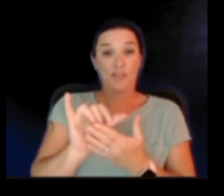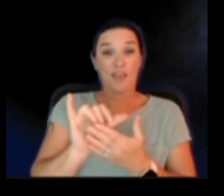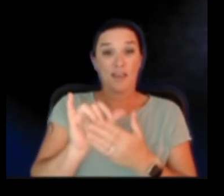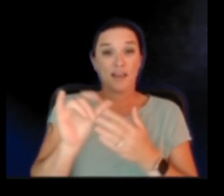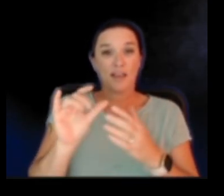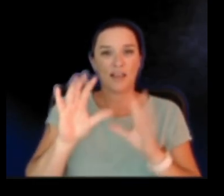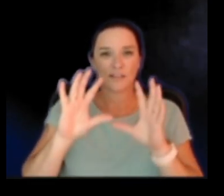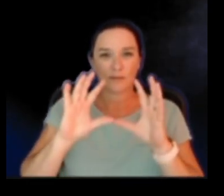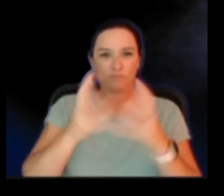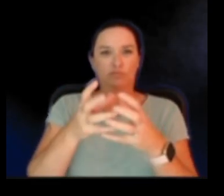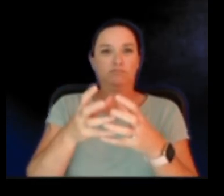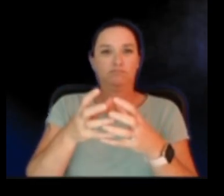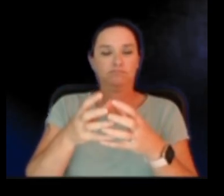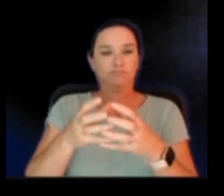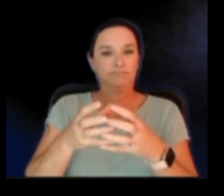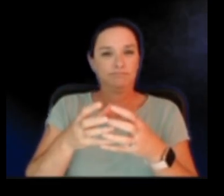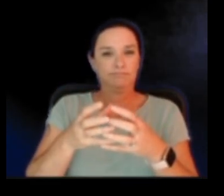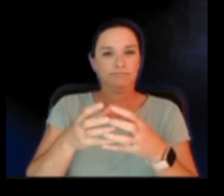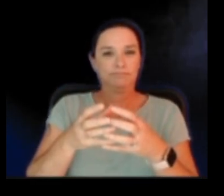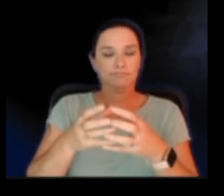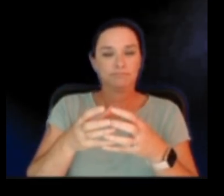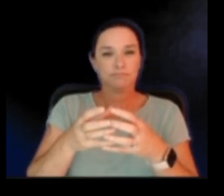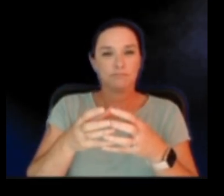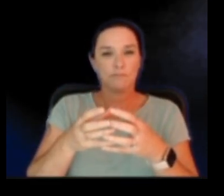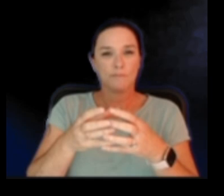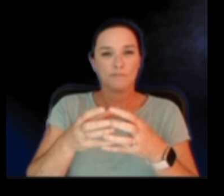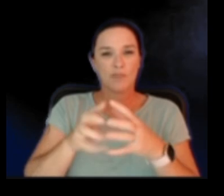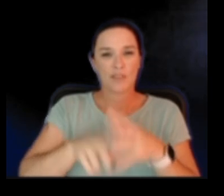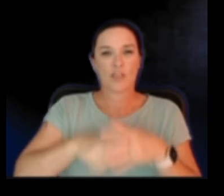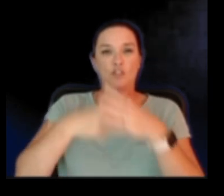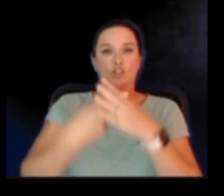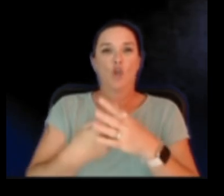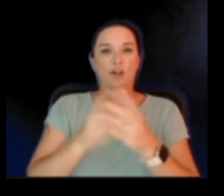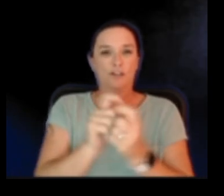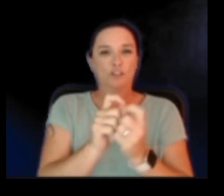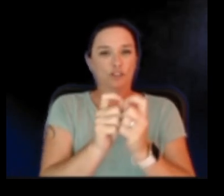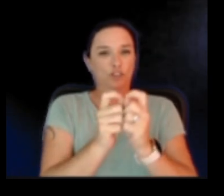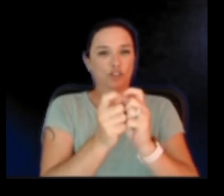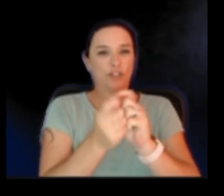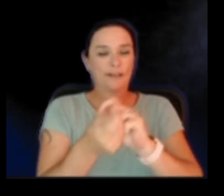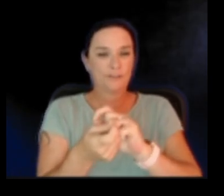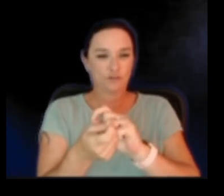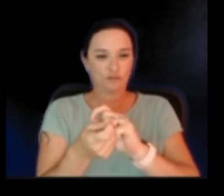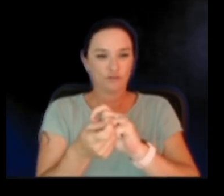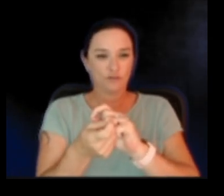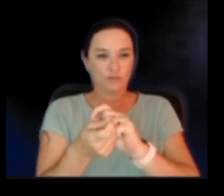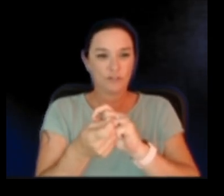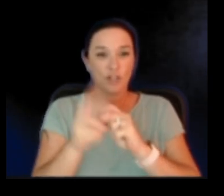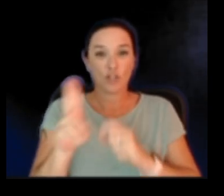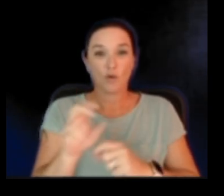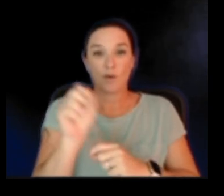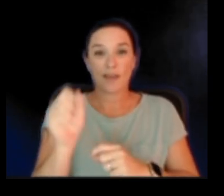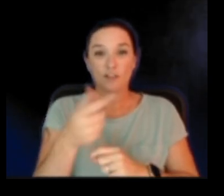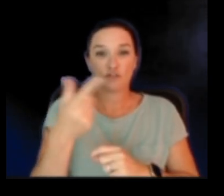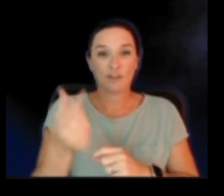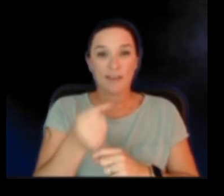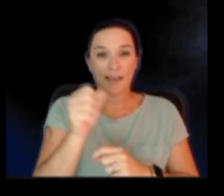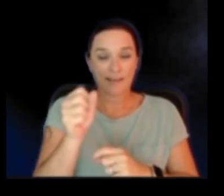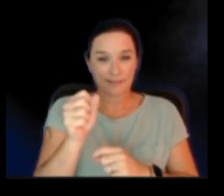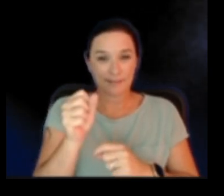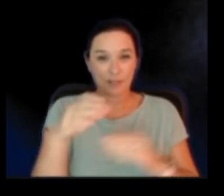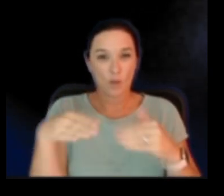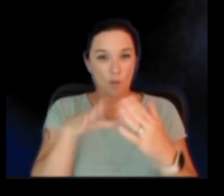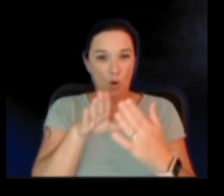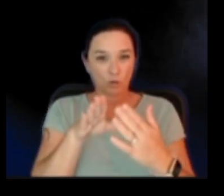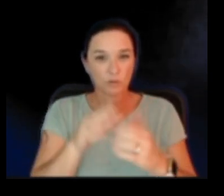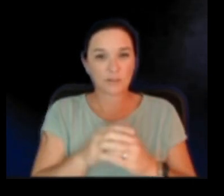cluster that initiated the change in the USGS approach to this. The USGS has since